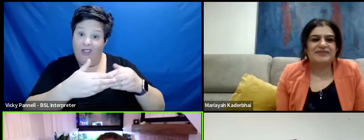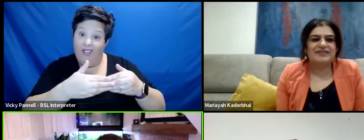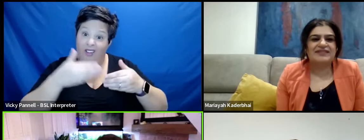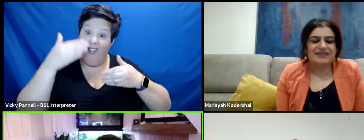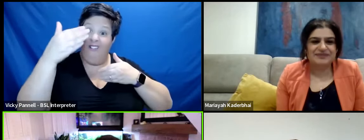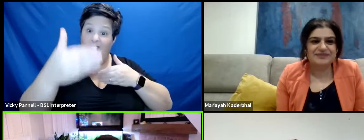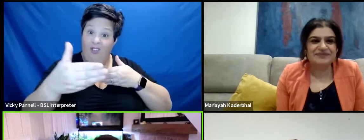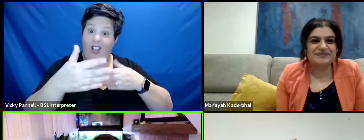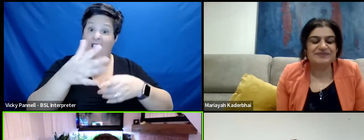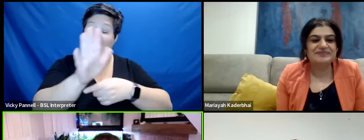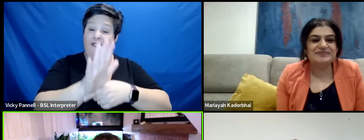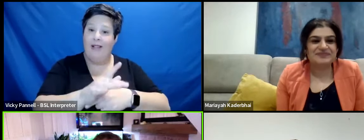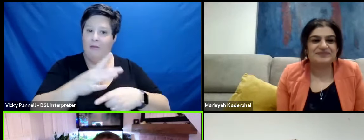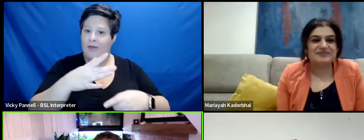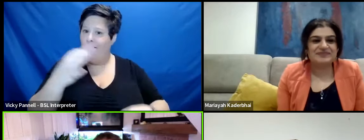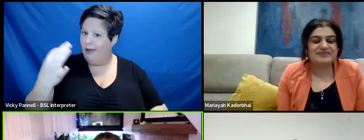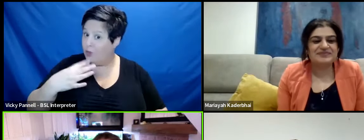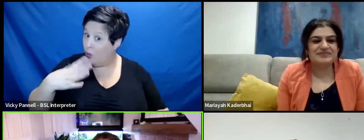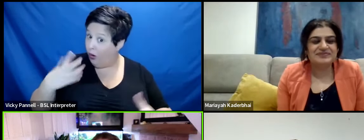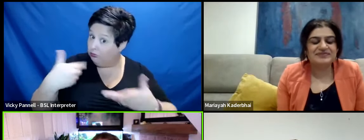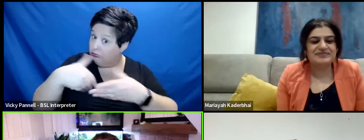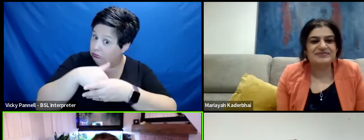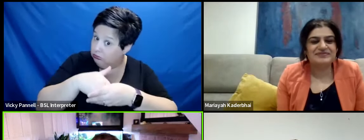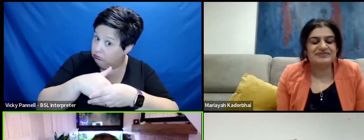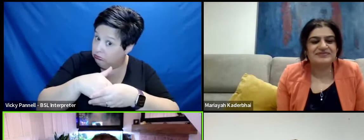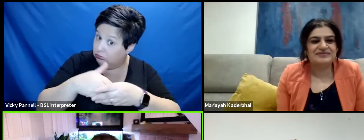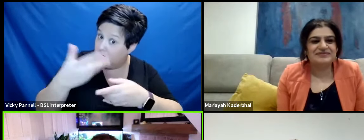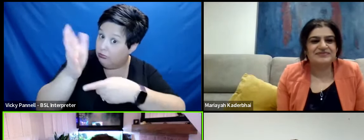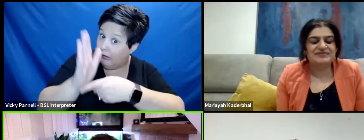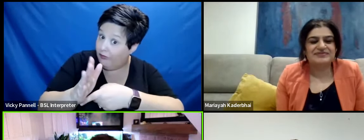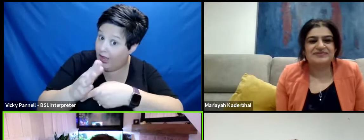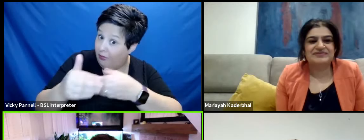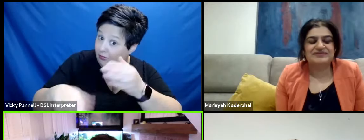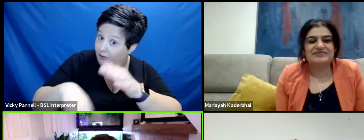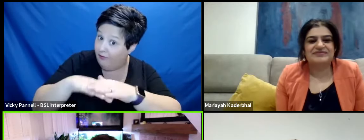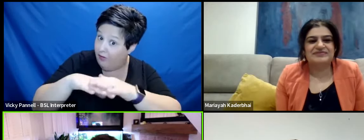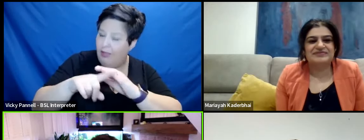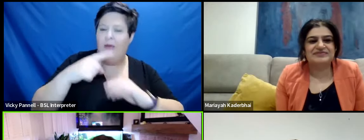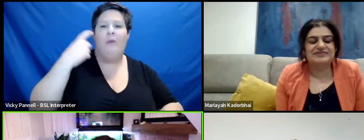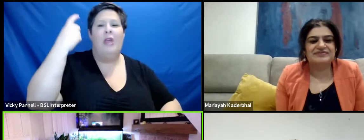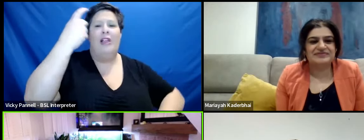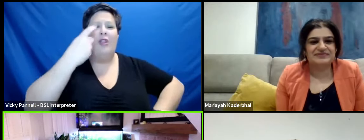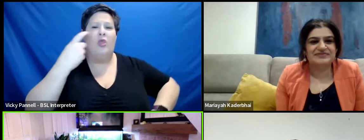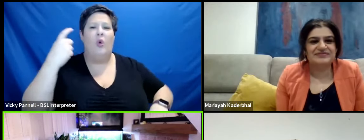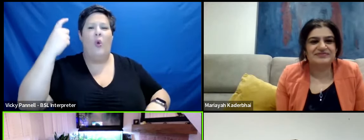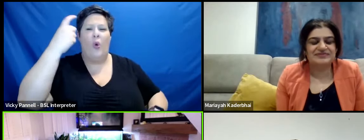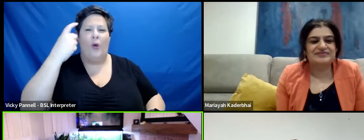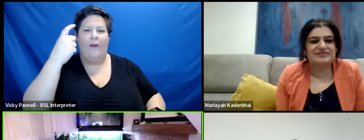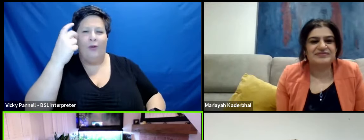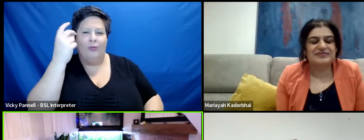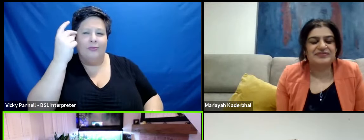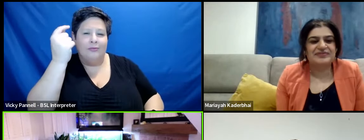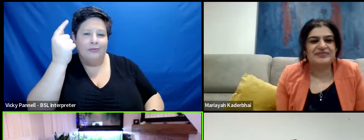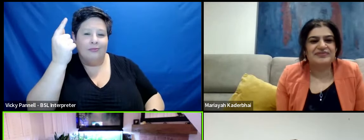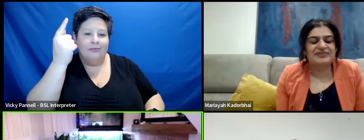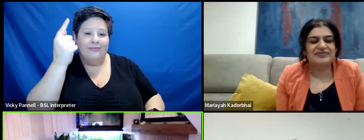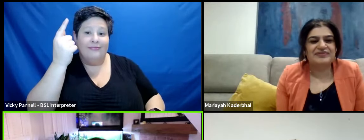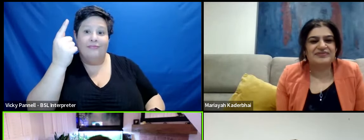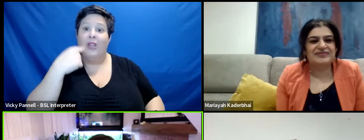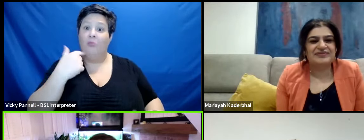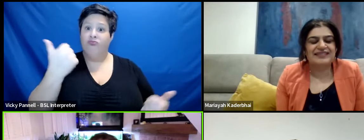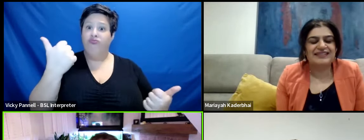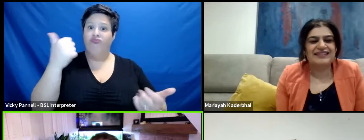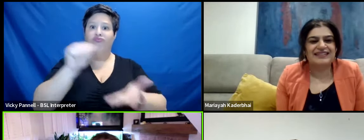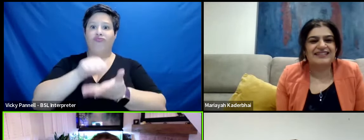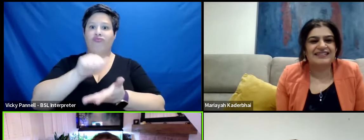And then he said to me, do you want to make a feature? And I thought about it for a split second. And then, you know, I said,